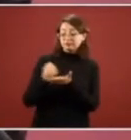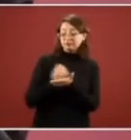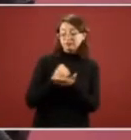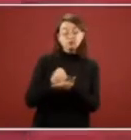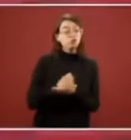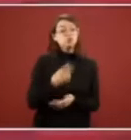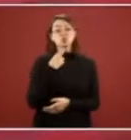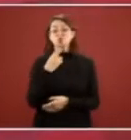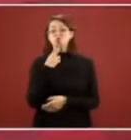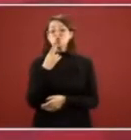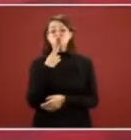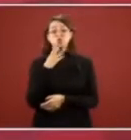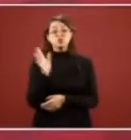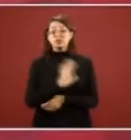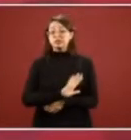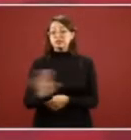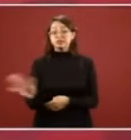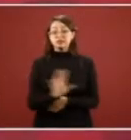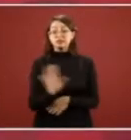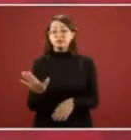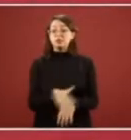porque te va a significar